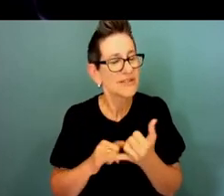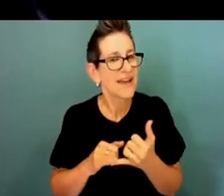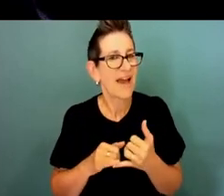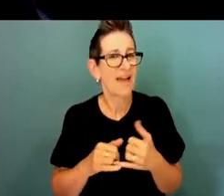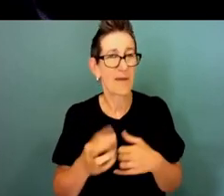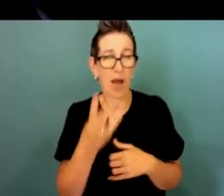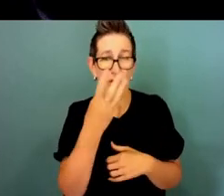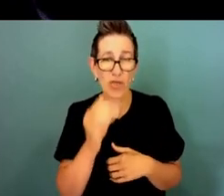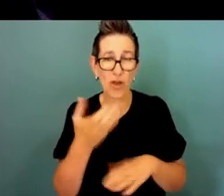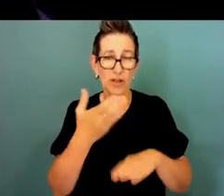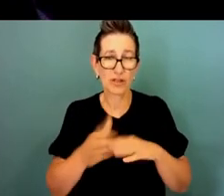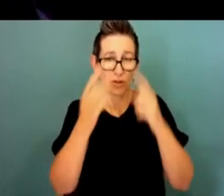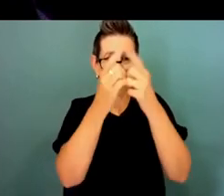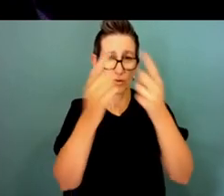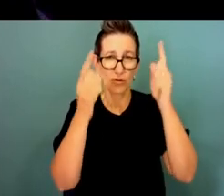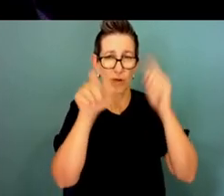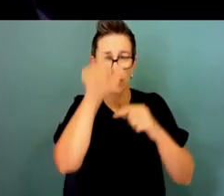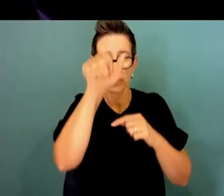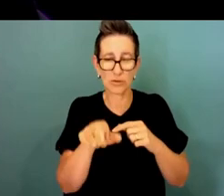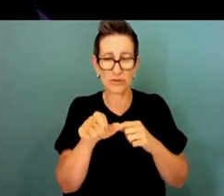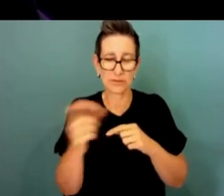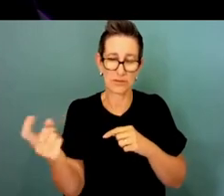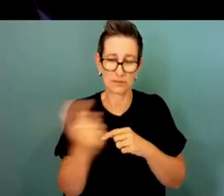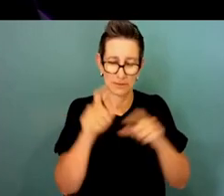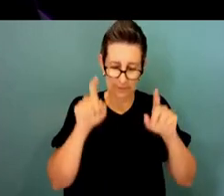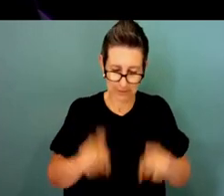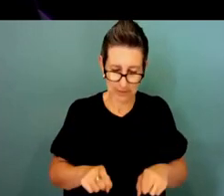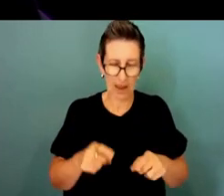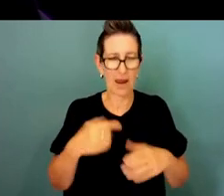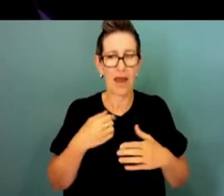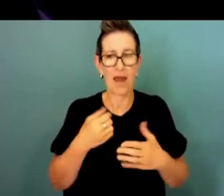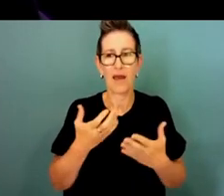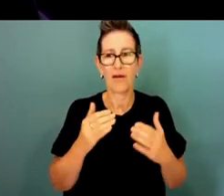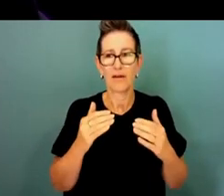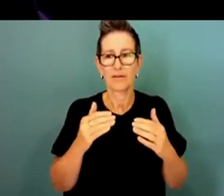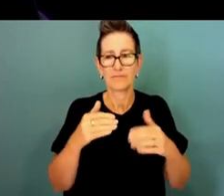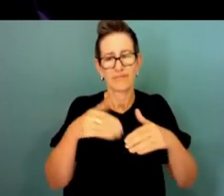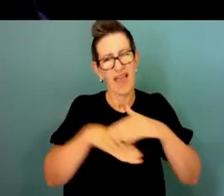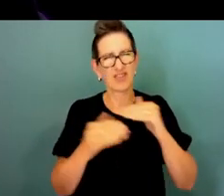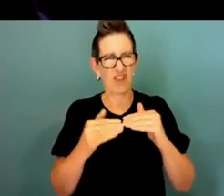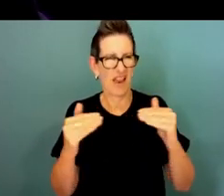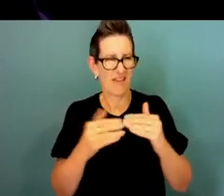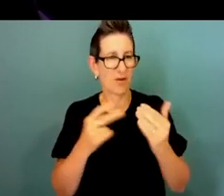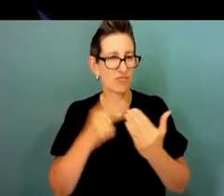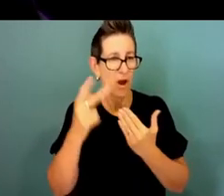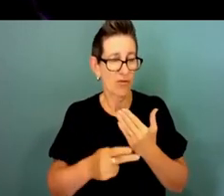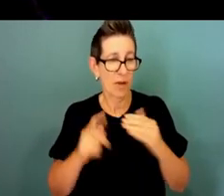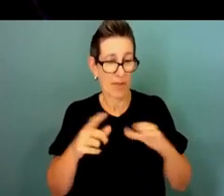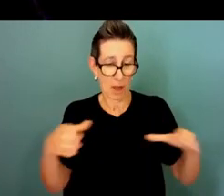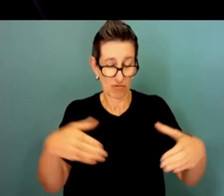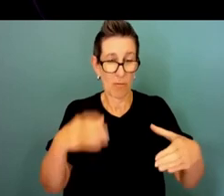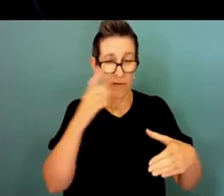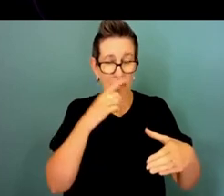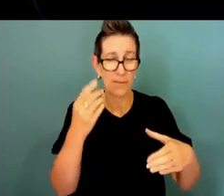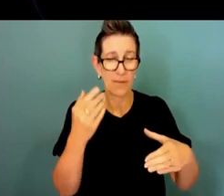program huge diversity among that group themselves in age and interest in the public sector